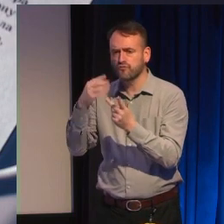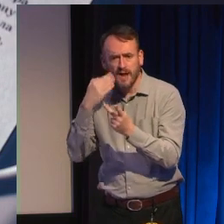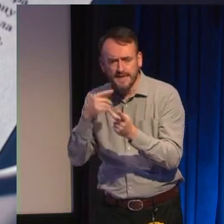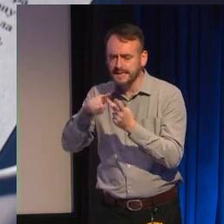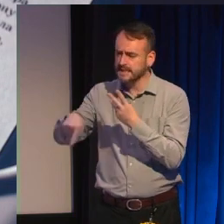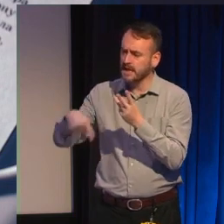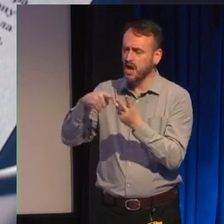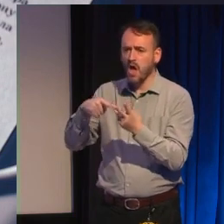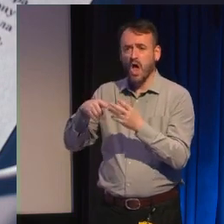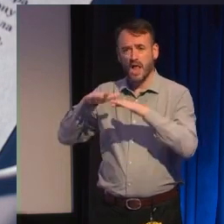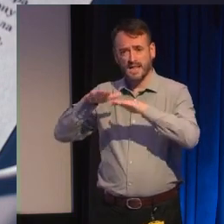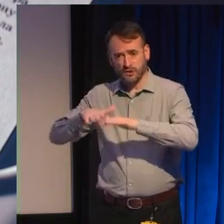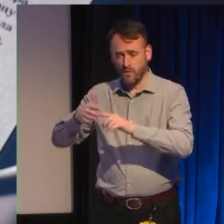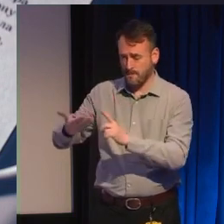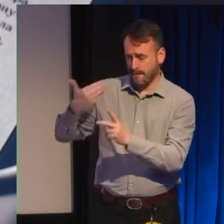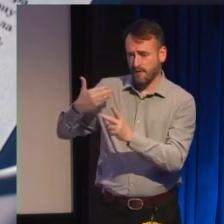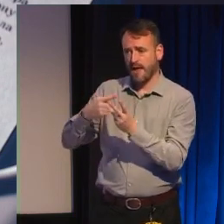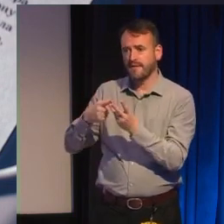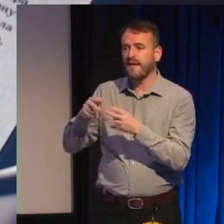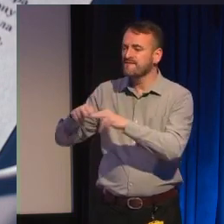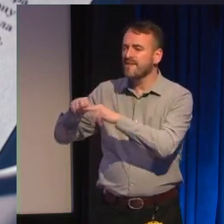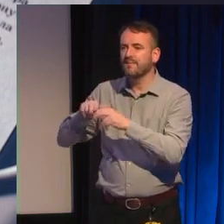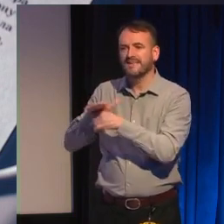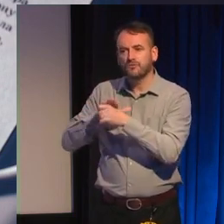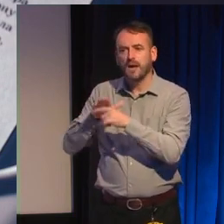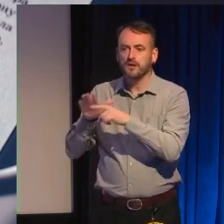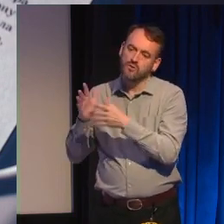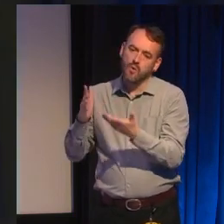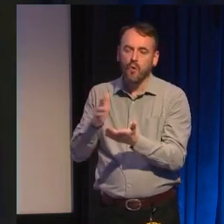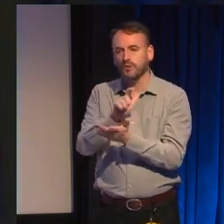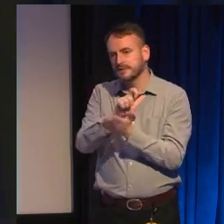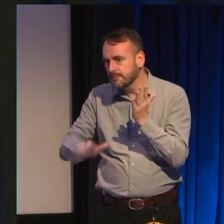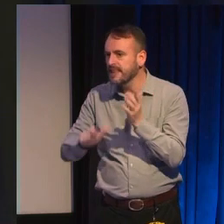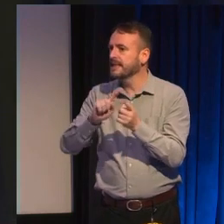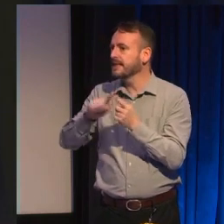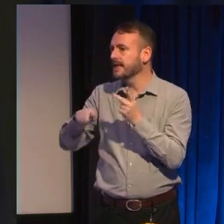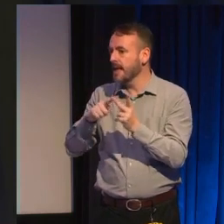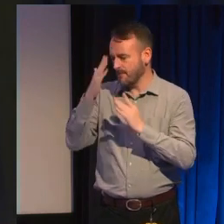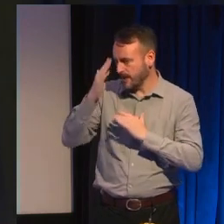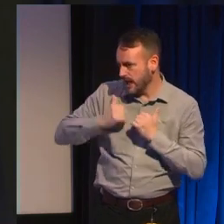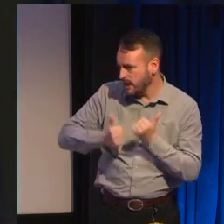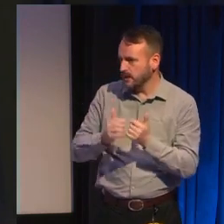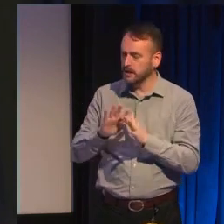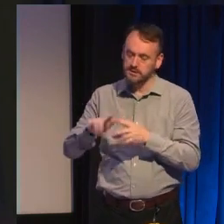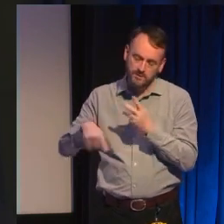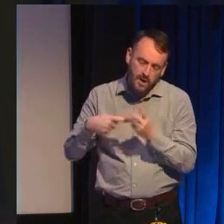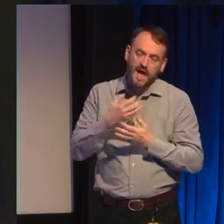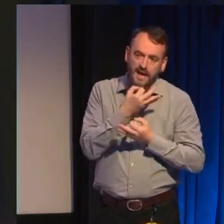or family situation topics like disability mental illness addiction domestic abuse